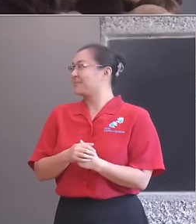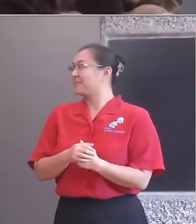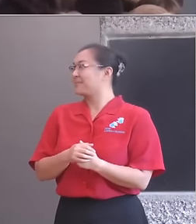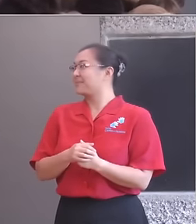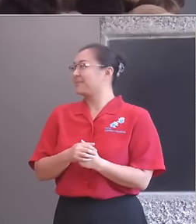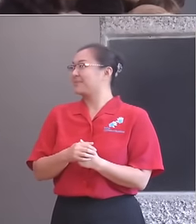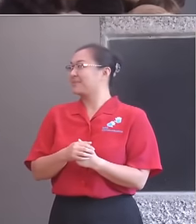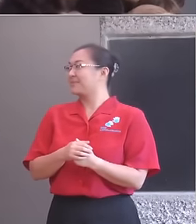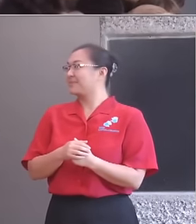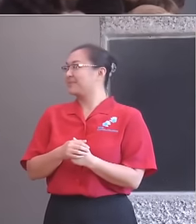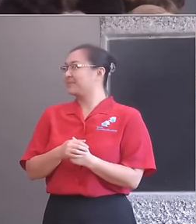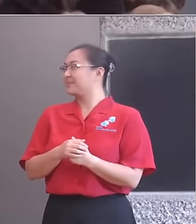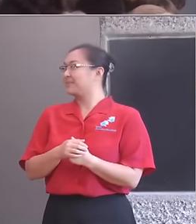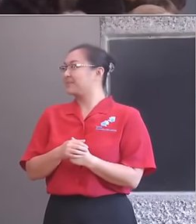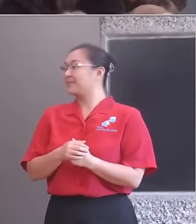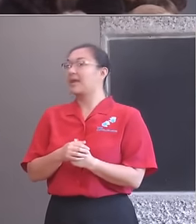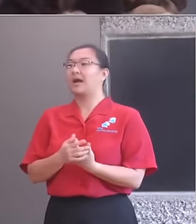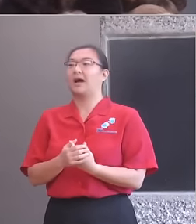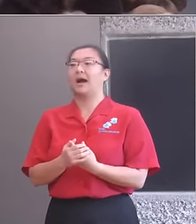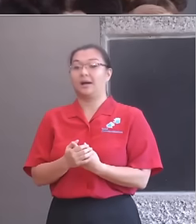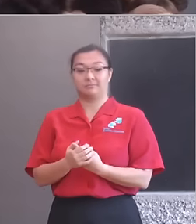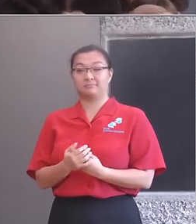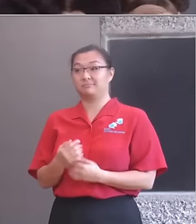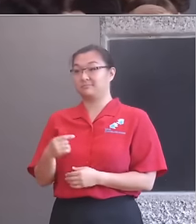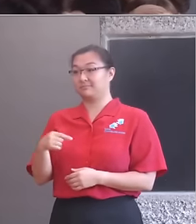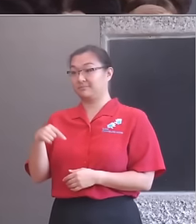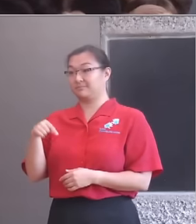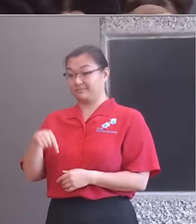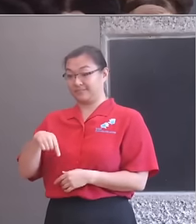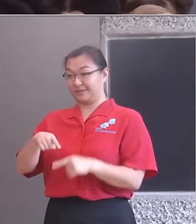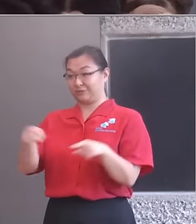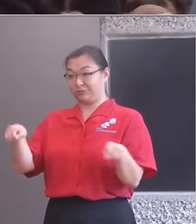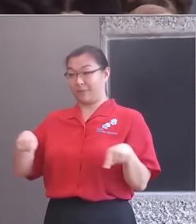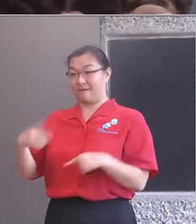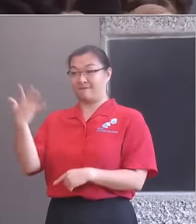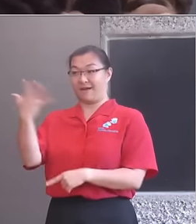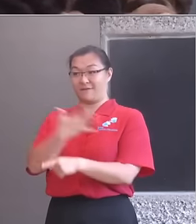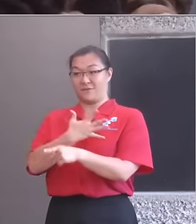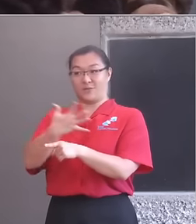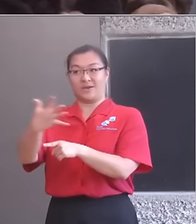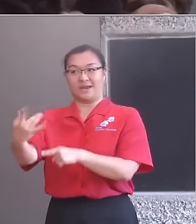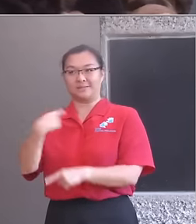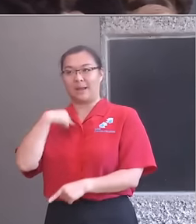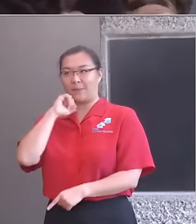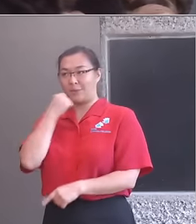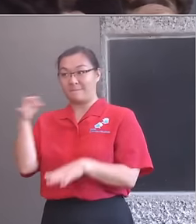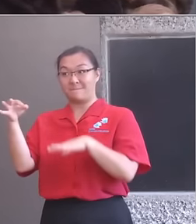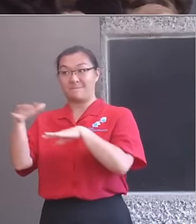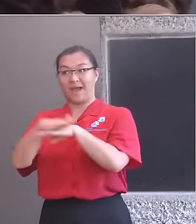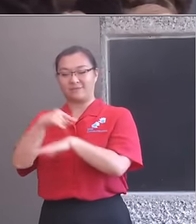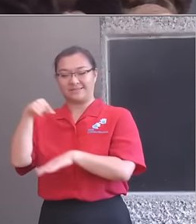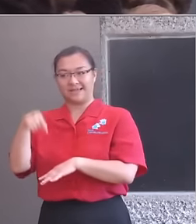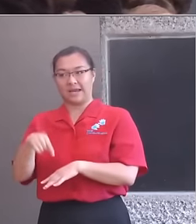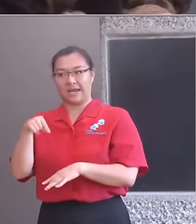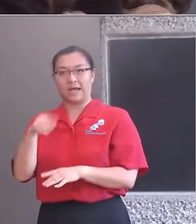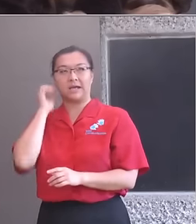I'm getting married in this very room in five weeks' time, so if I'm distracted by measuring